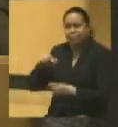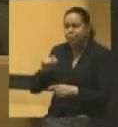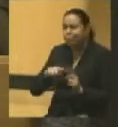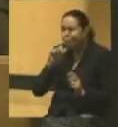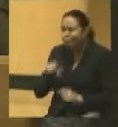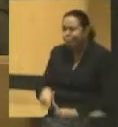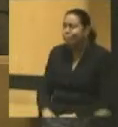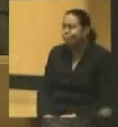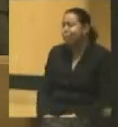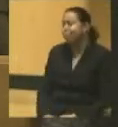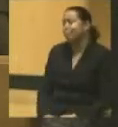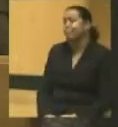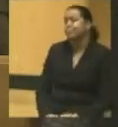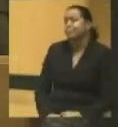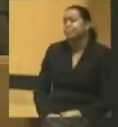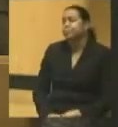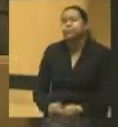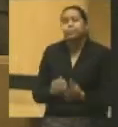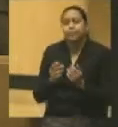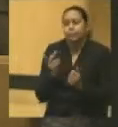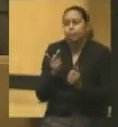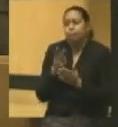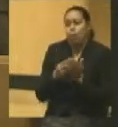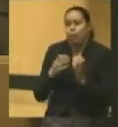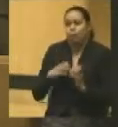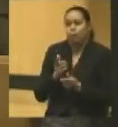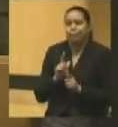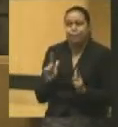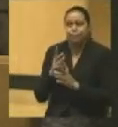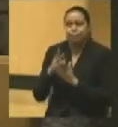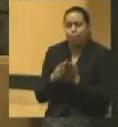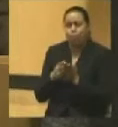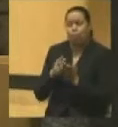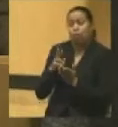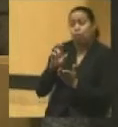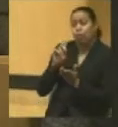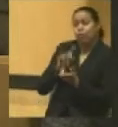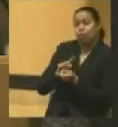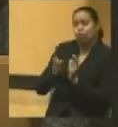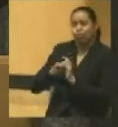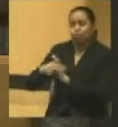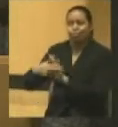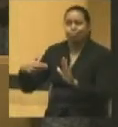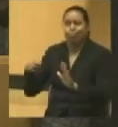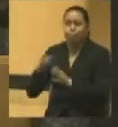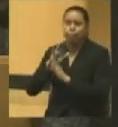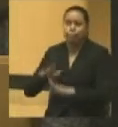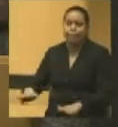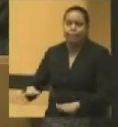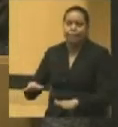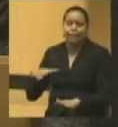So, the two Civil Liberties candidates were transformed by the Republicans into peace candidates forever,